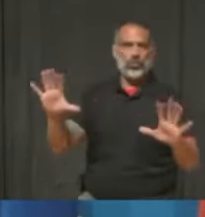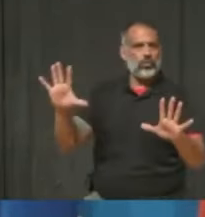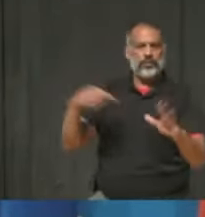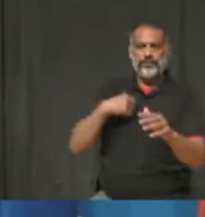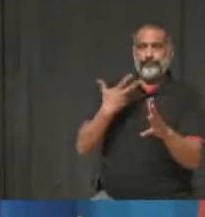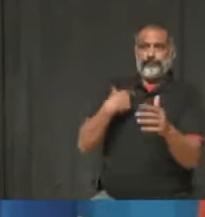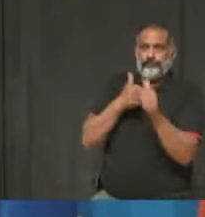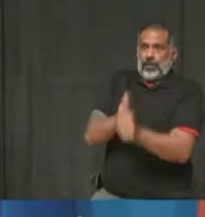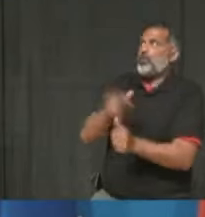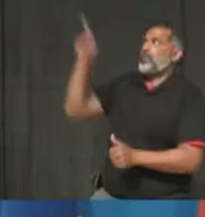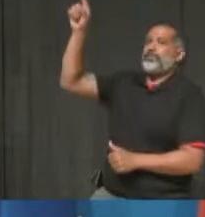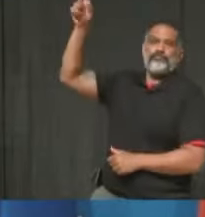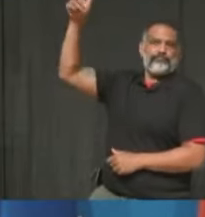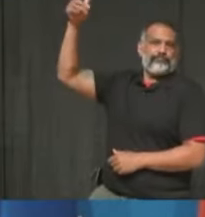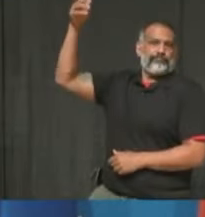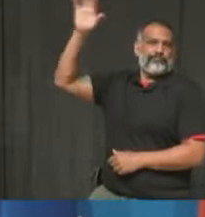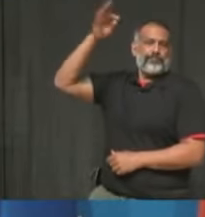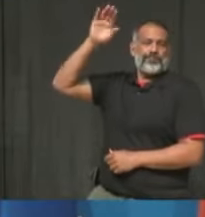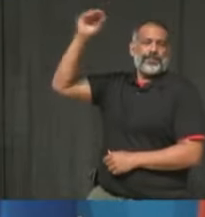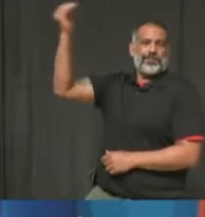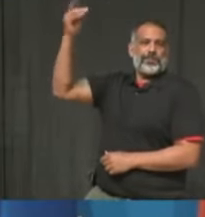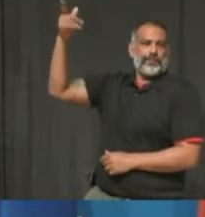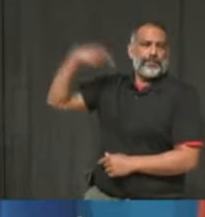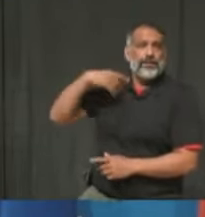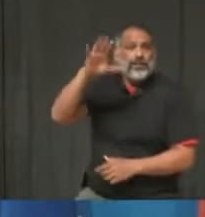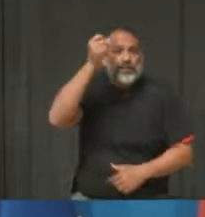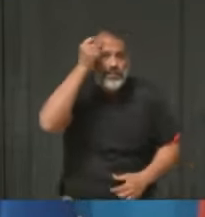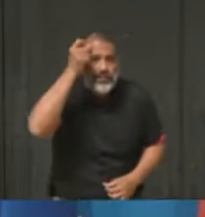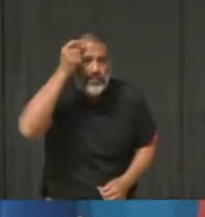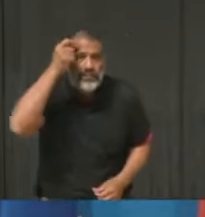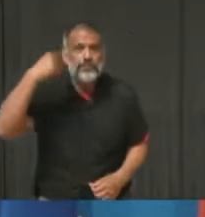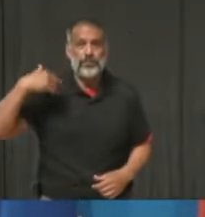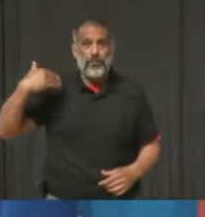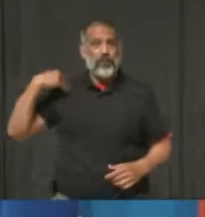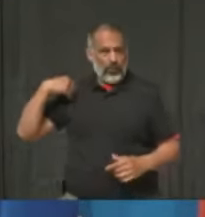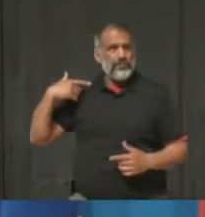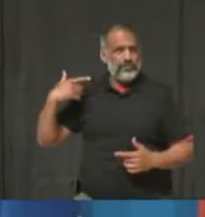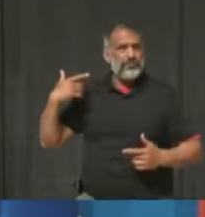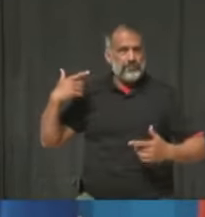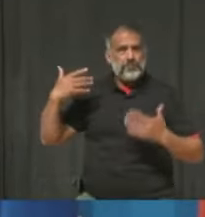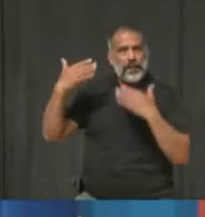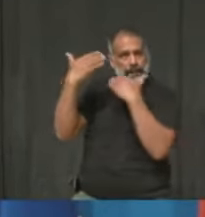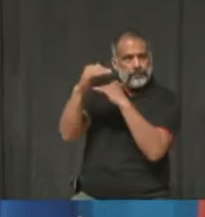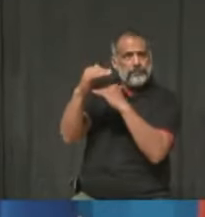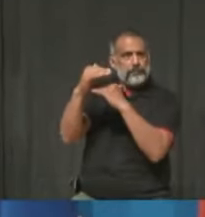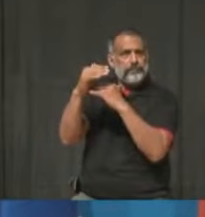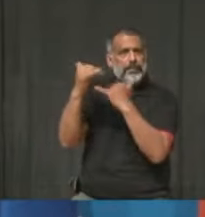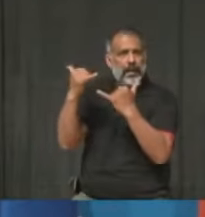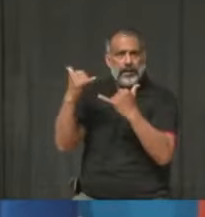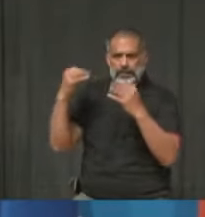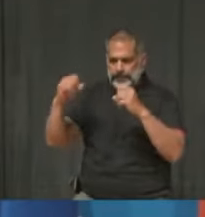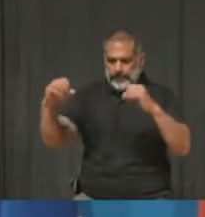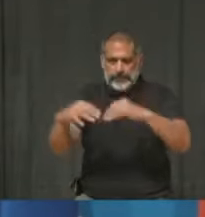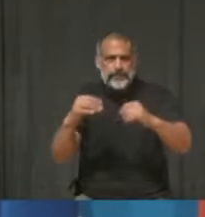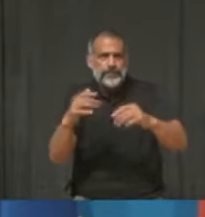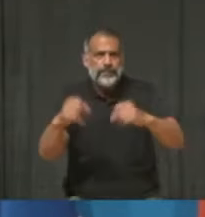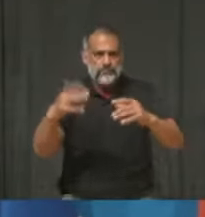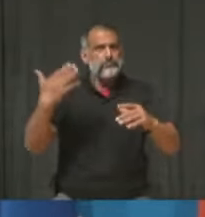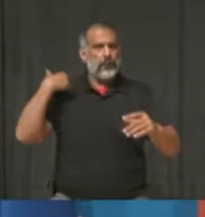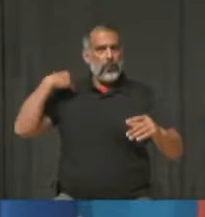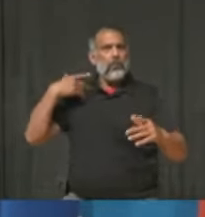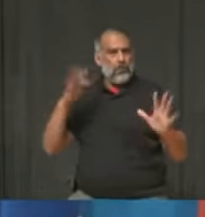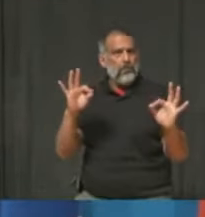understand the province's intent for restricting outdoor recreation to limit mobility at a time when case counts were increasing,